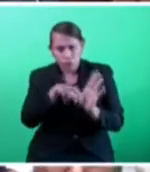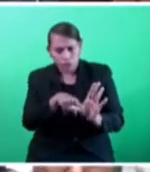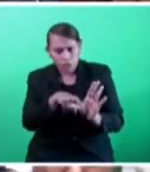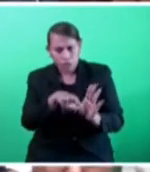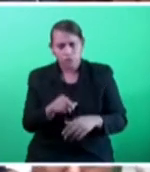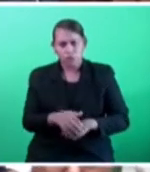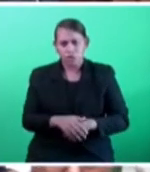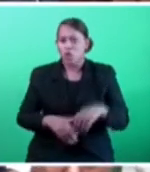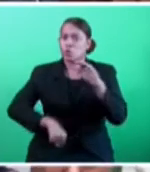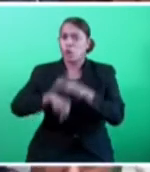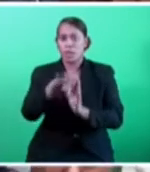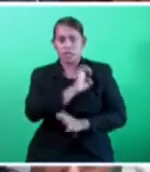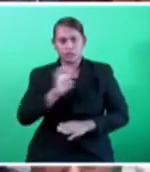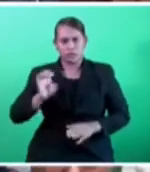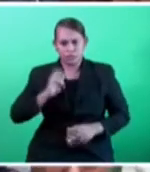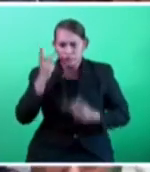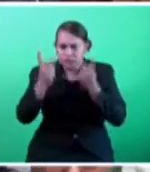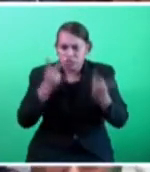executives visited my village